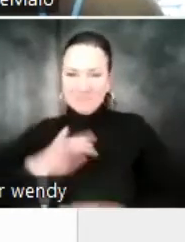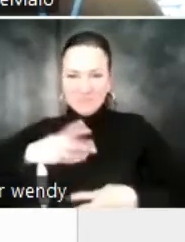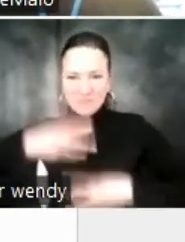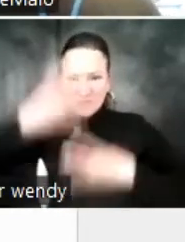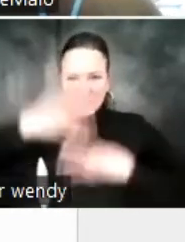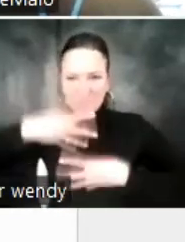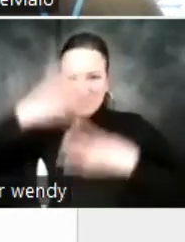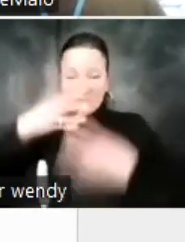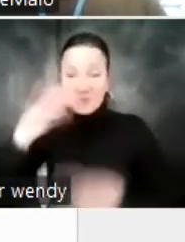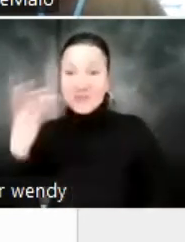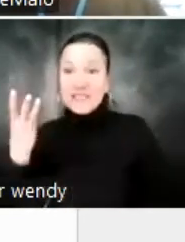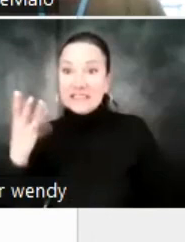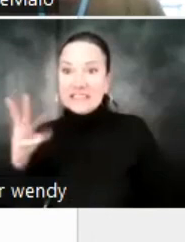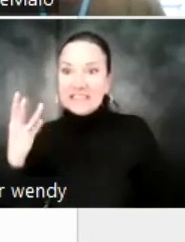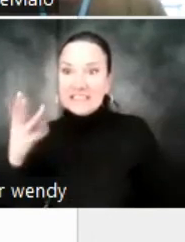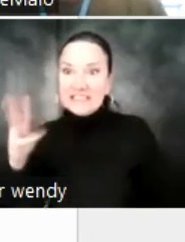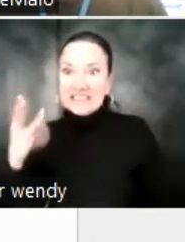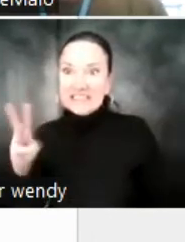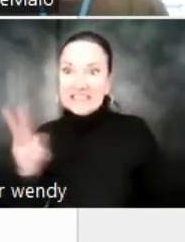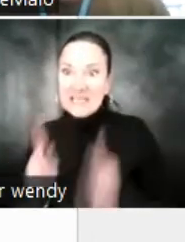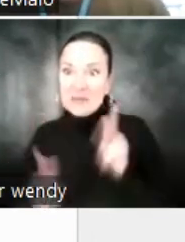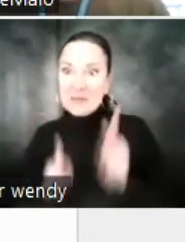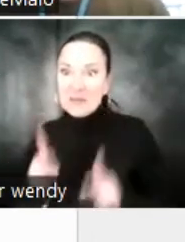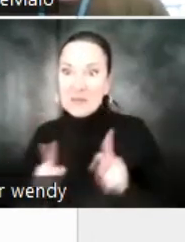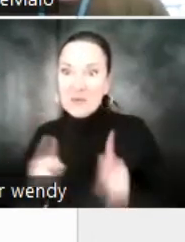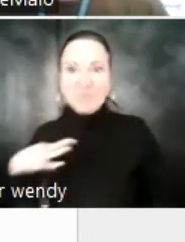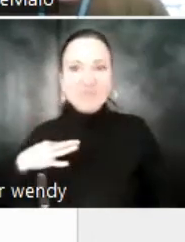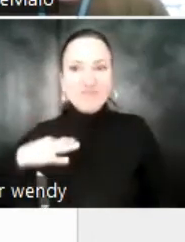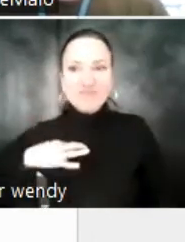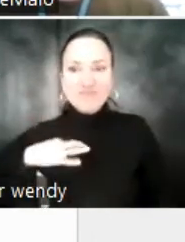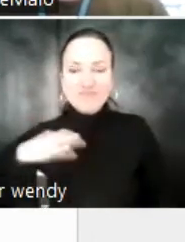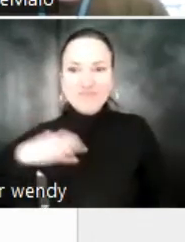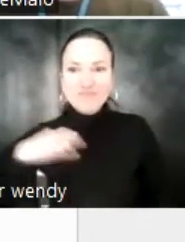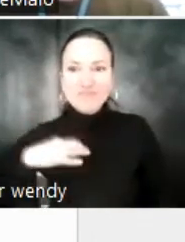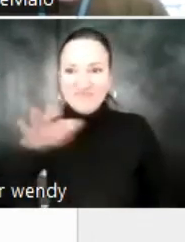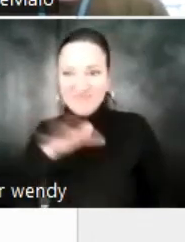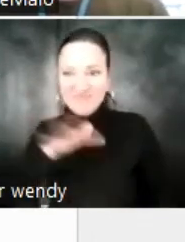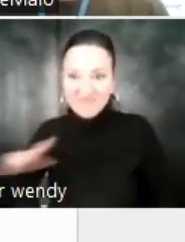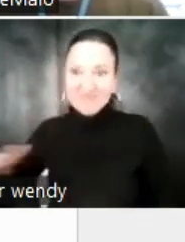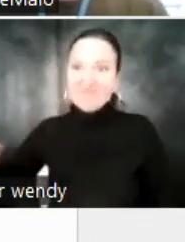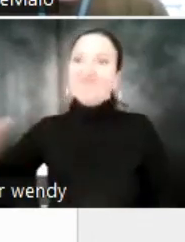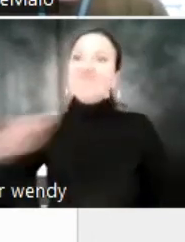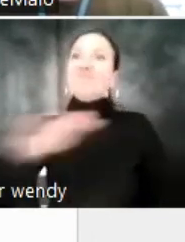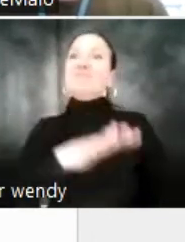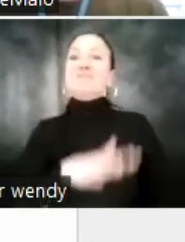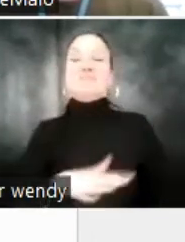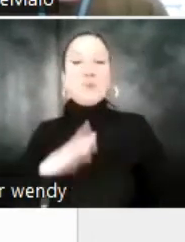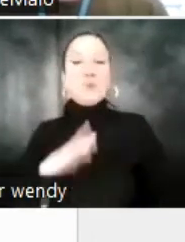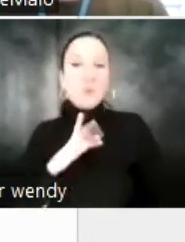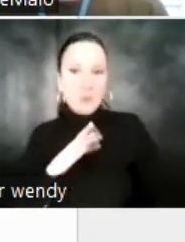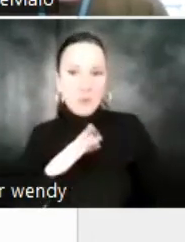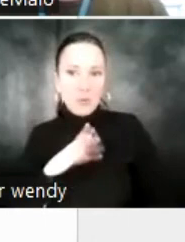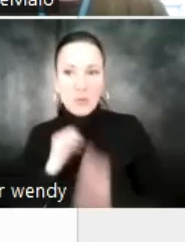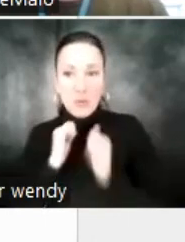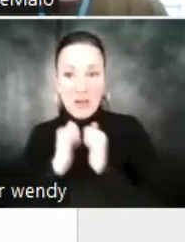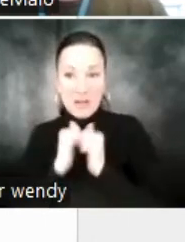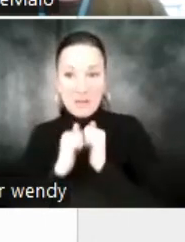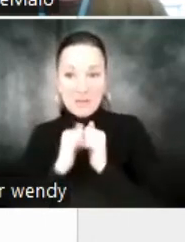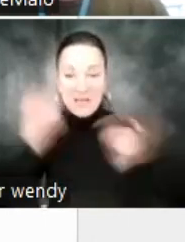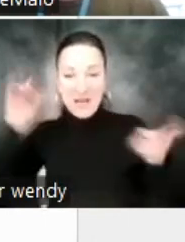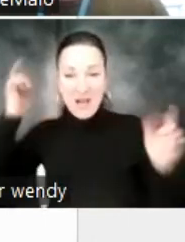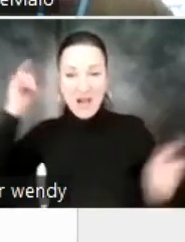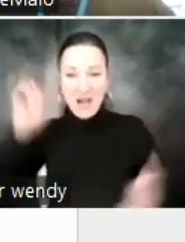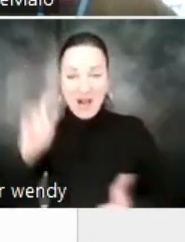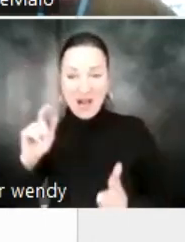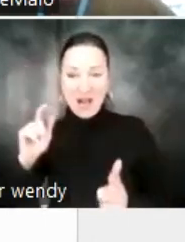our 16 terrific finalists from around the country. These students all showcase their employability skills to us, and we've put them